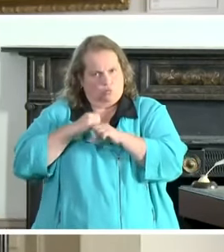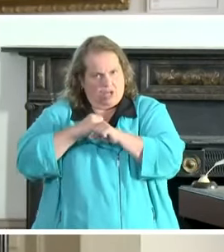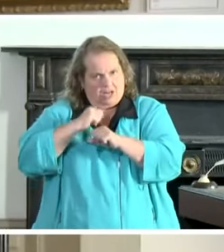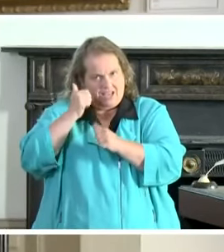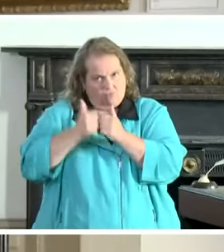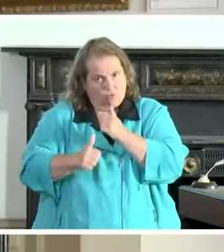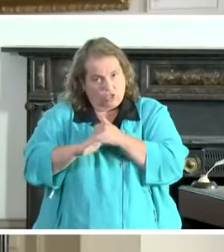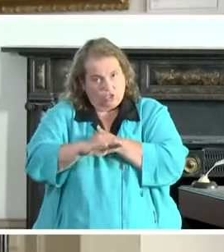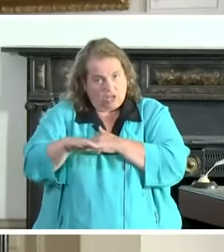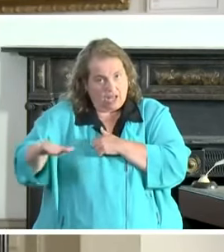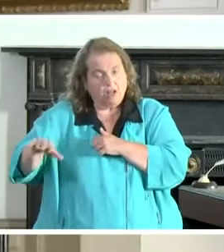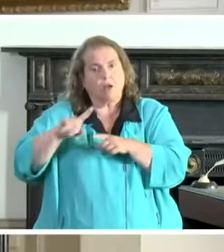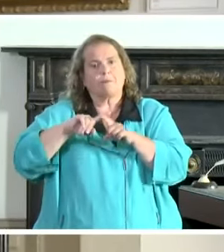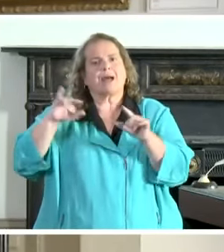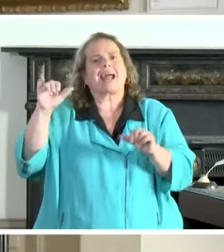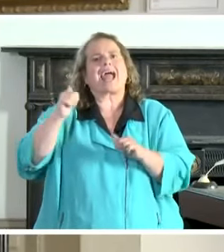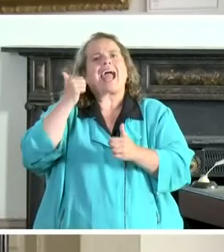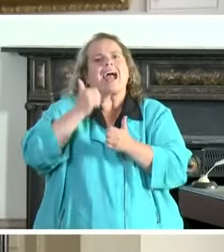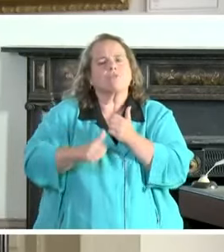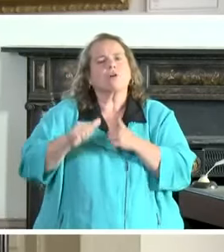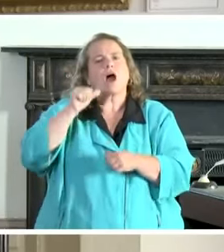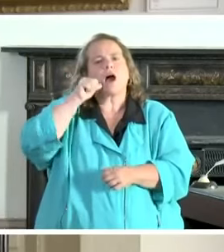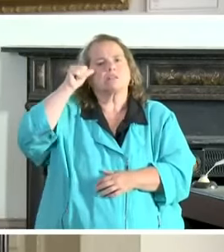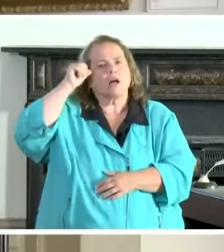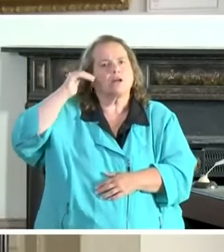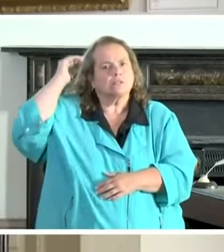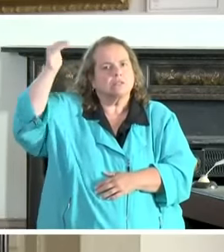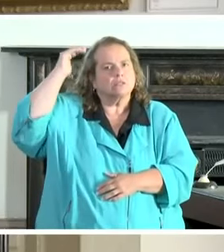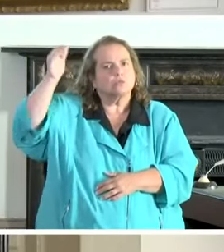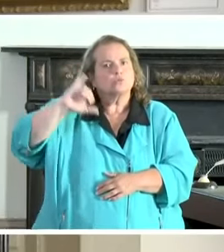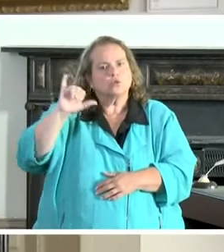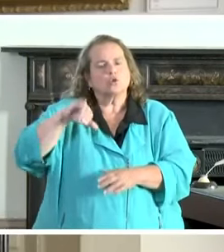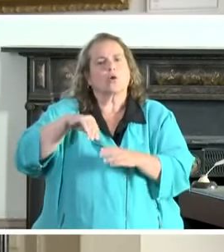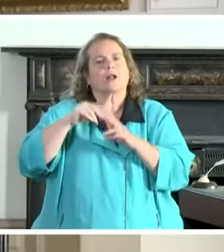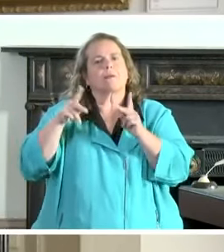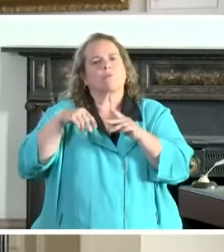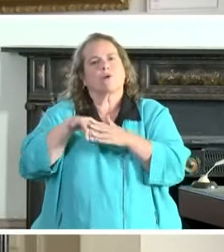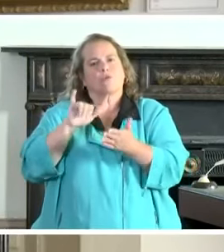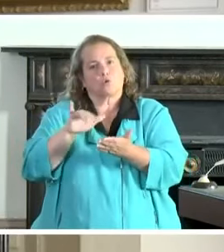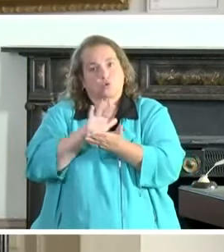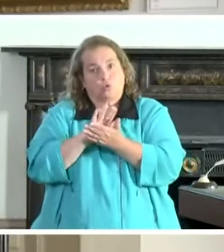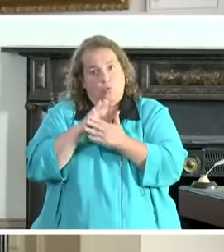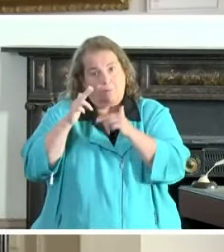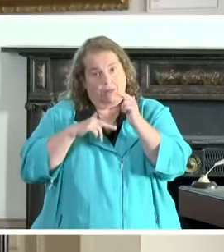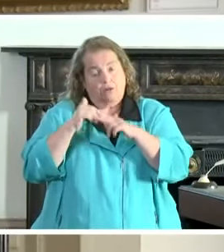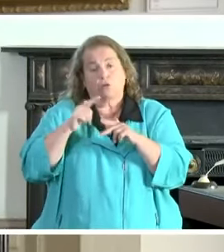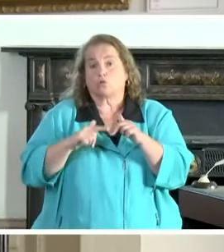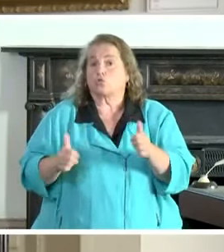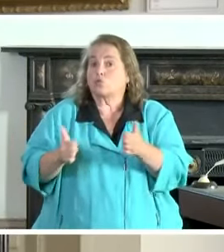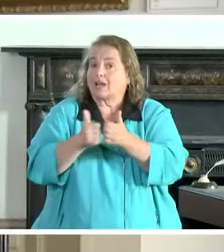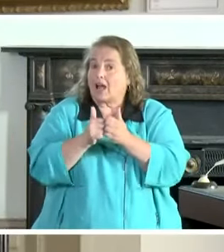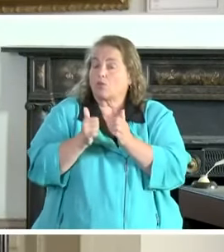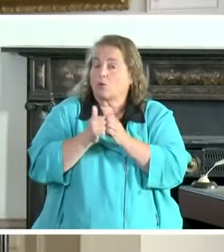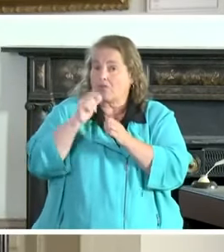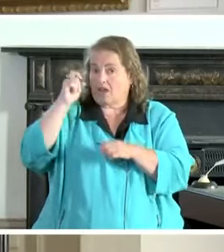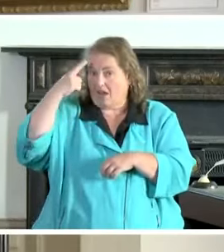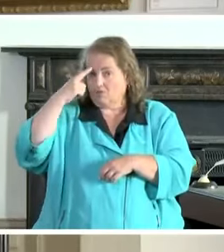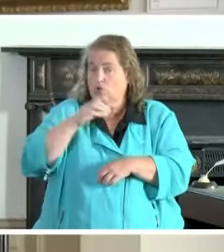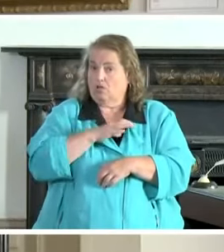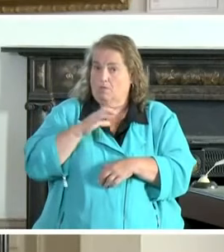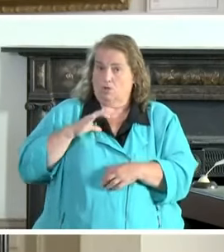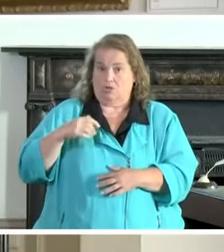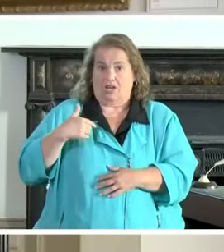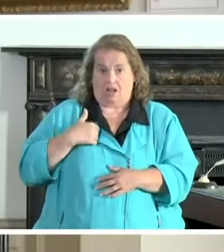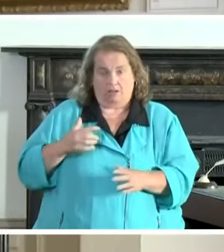to protect every adult and every family member of the folks in those school buildings. So together, the governor and the commissioner and I